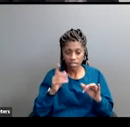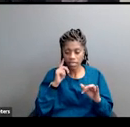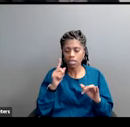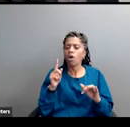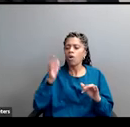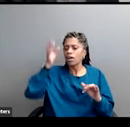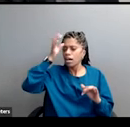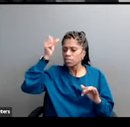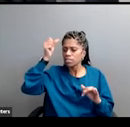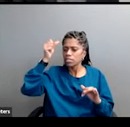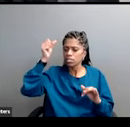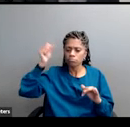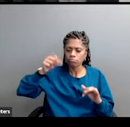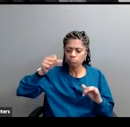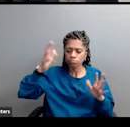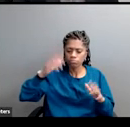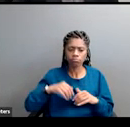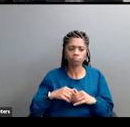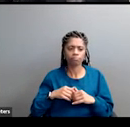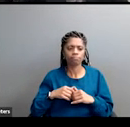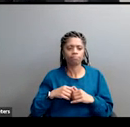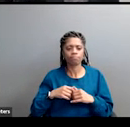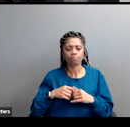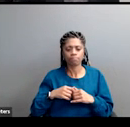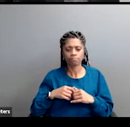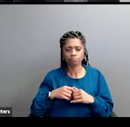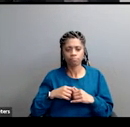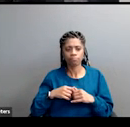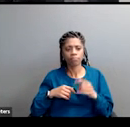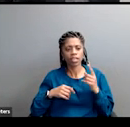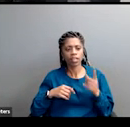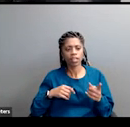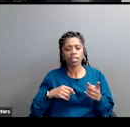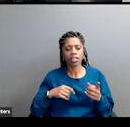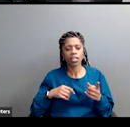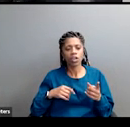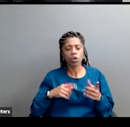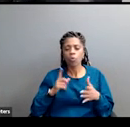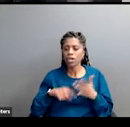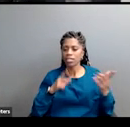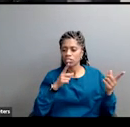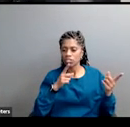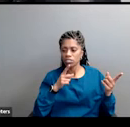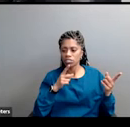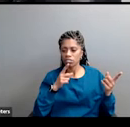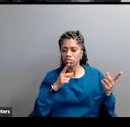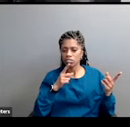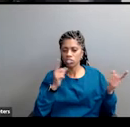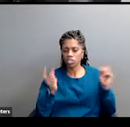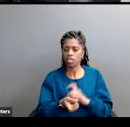A quick overview of different sorts of dog whistles to give you a sense of a little bit of what's changed. Since the